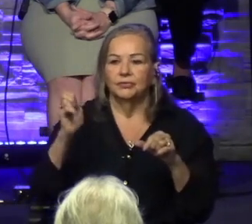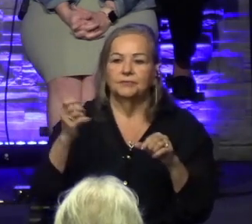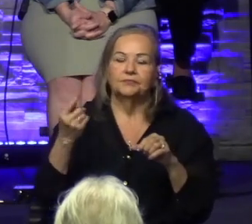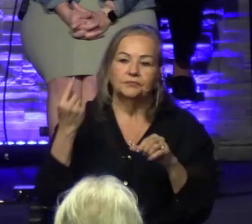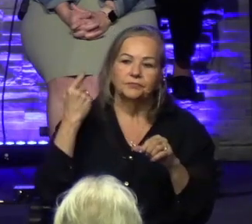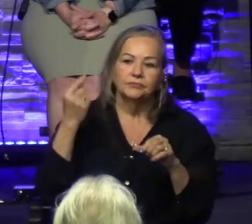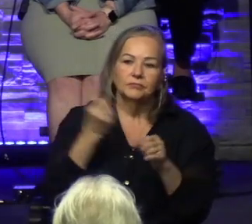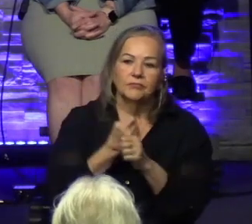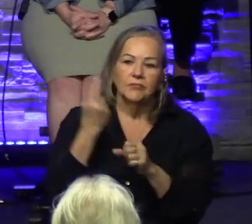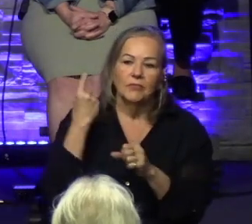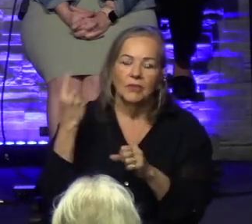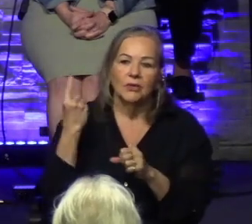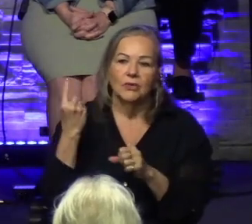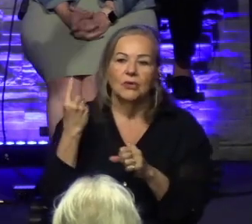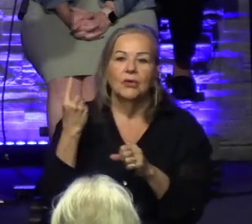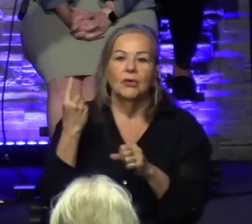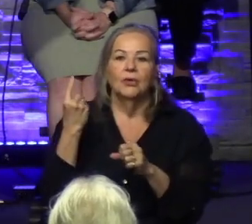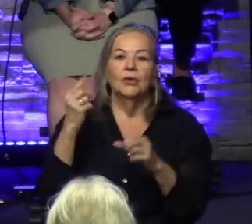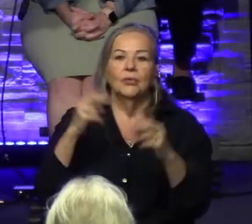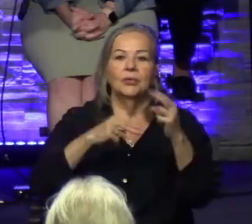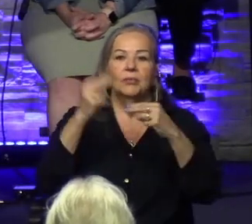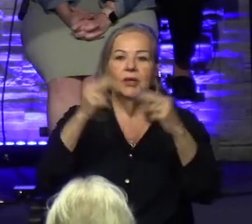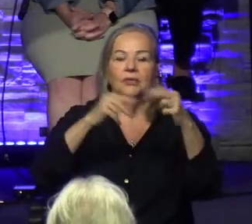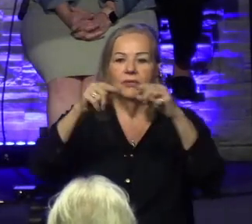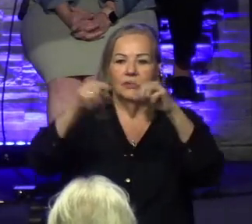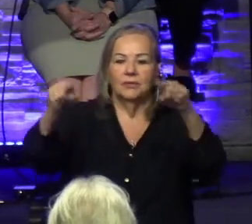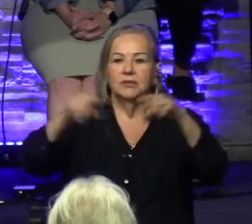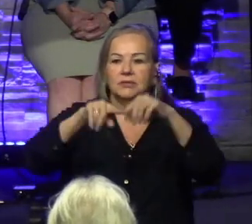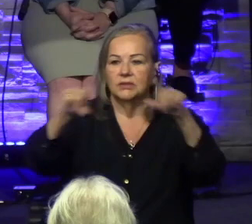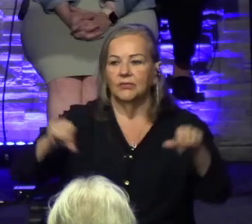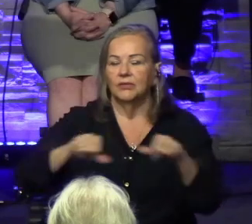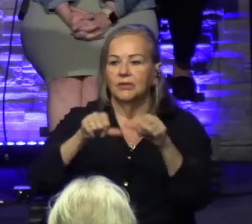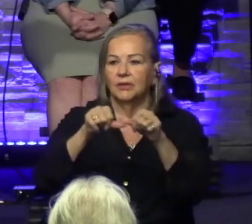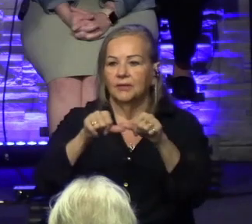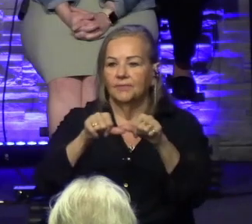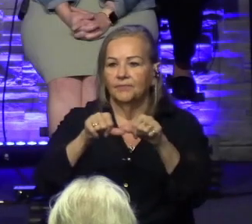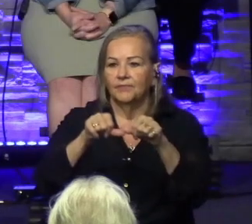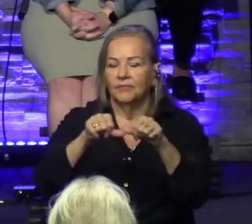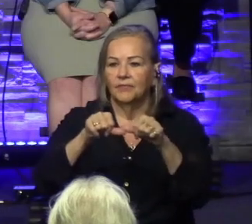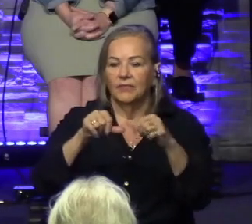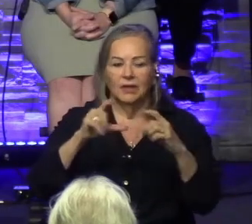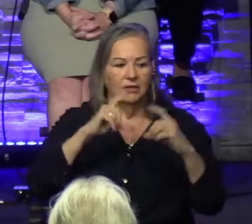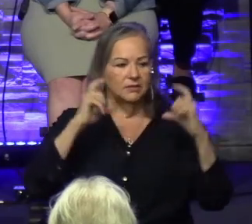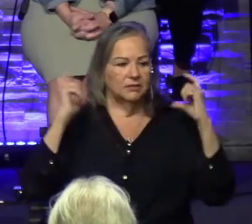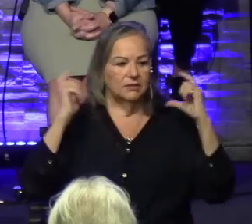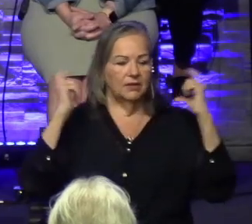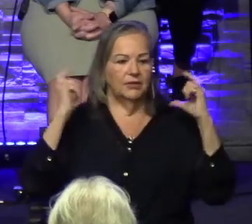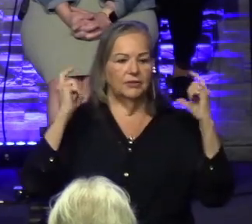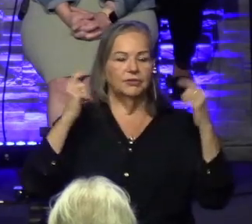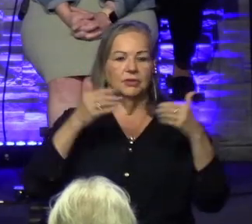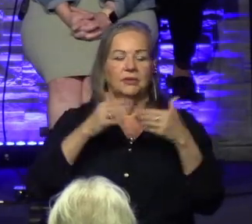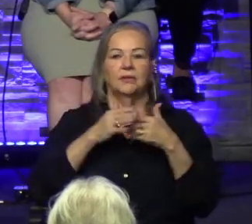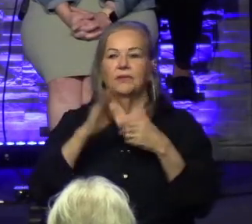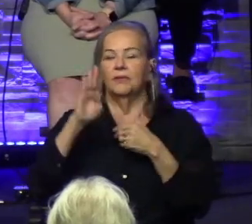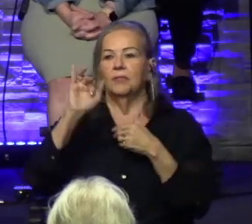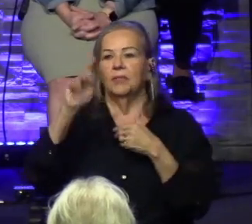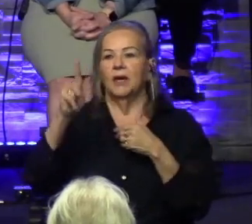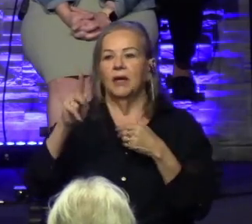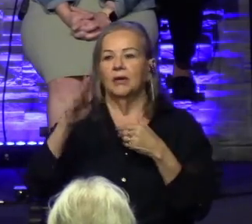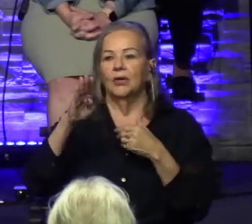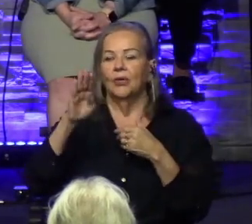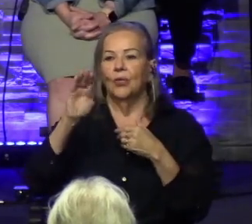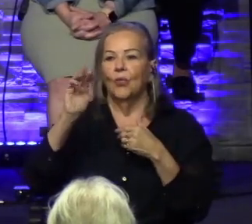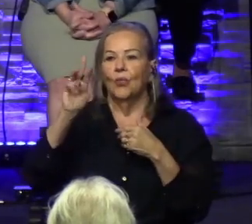And you may not know it, but we built this room, this stage. This back wall was here. But behind that wall,